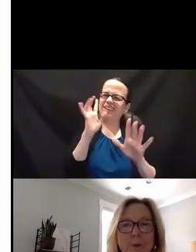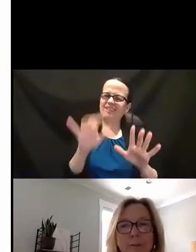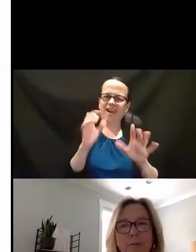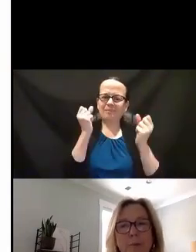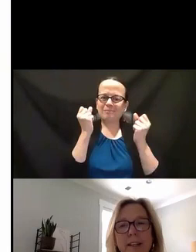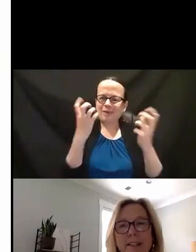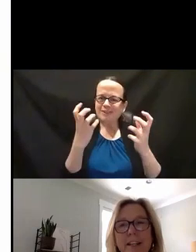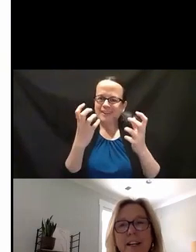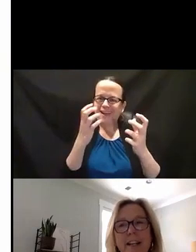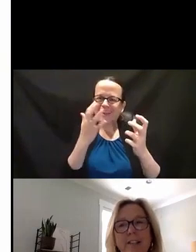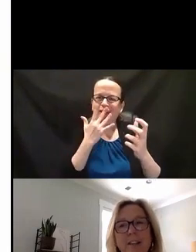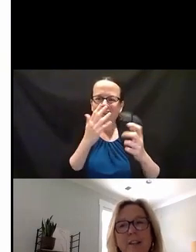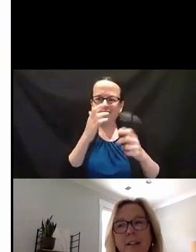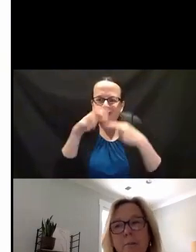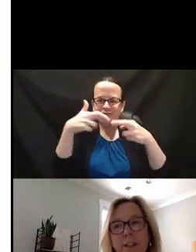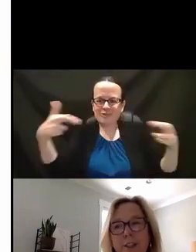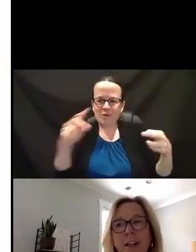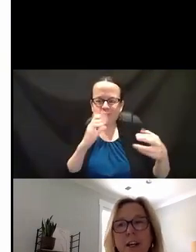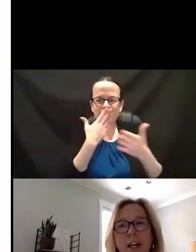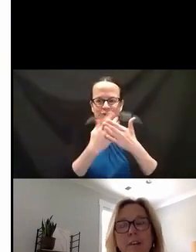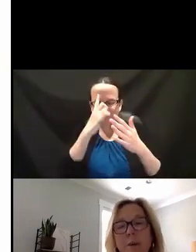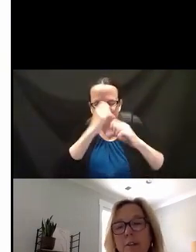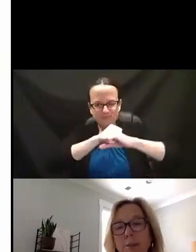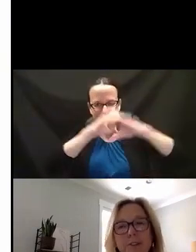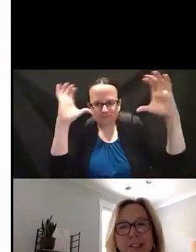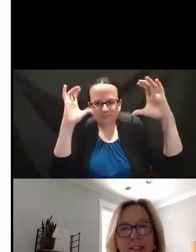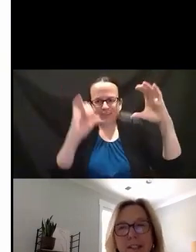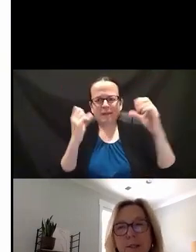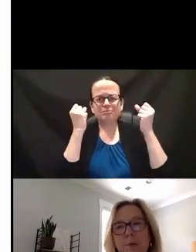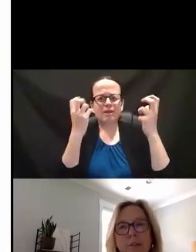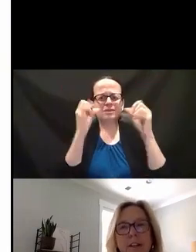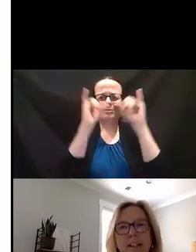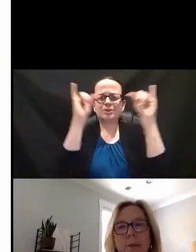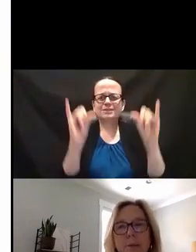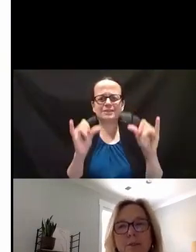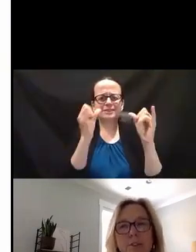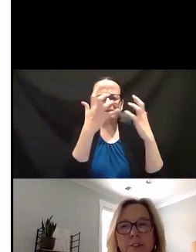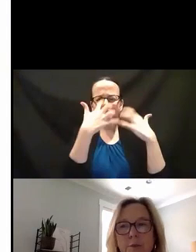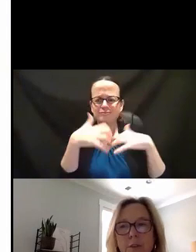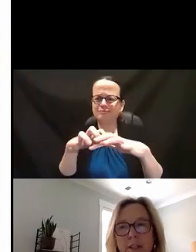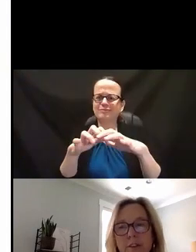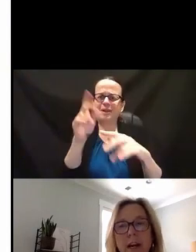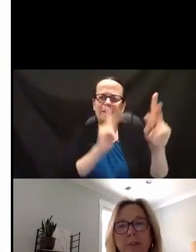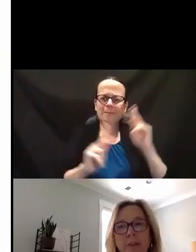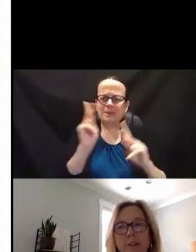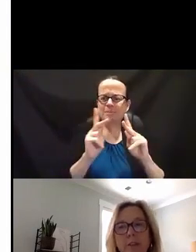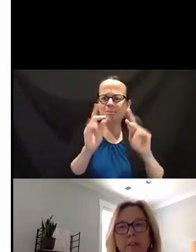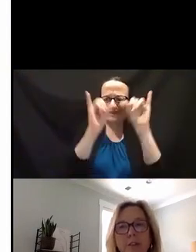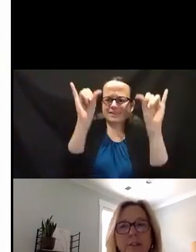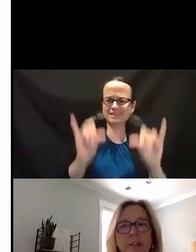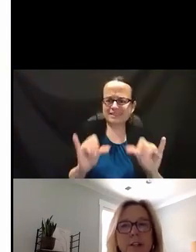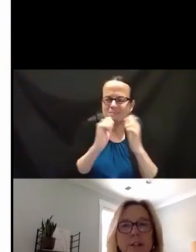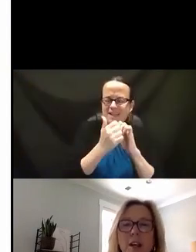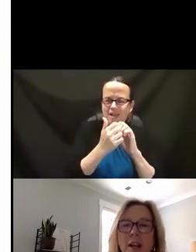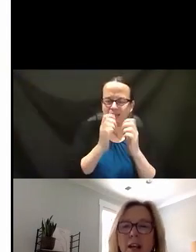interwoven rope on this slide is a good depiction of the multiple systems, programs, and people students will interact with during their